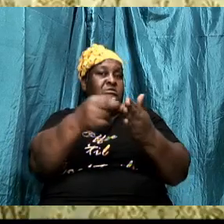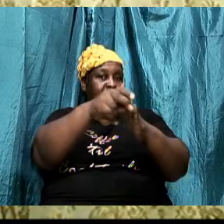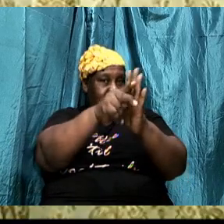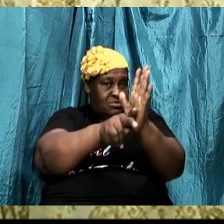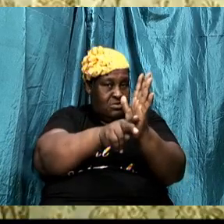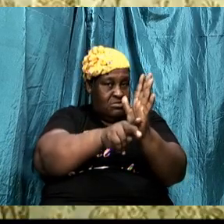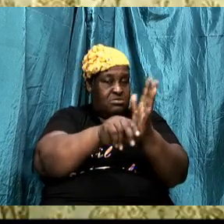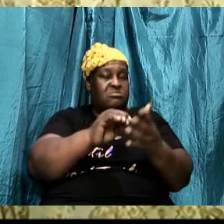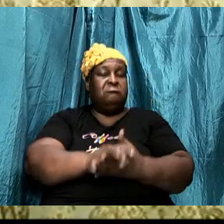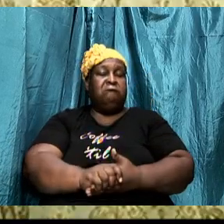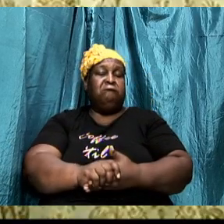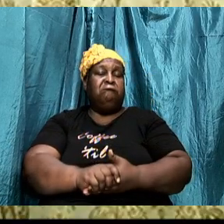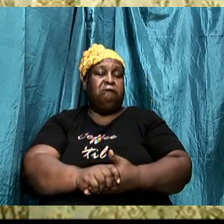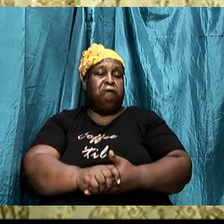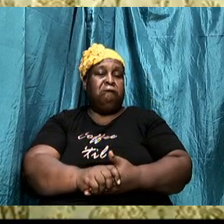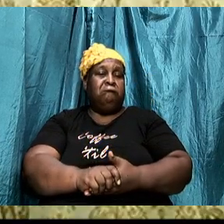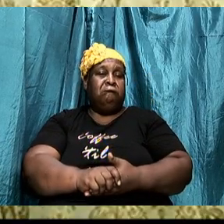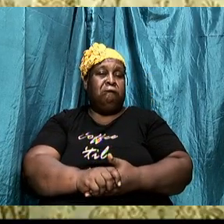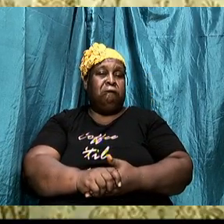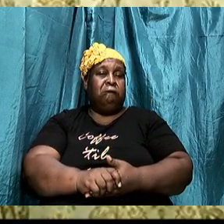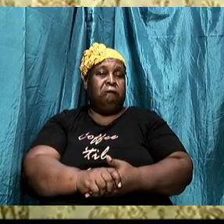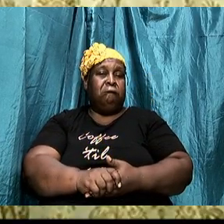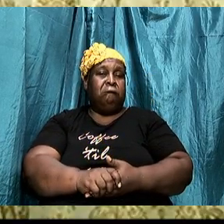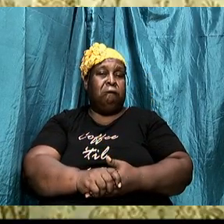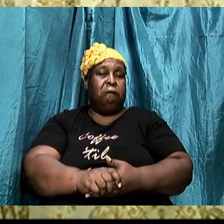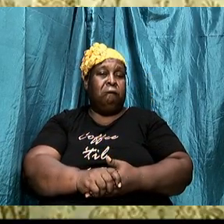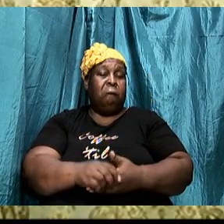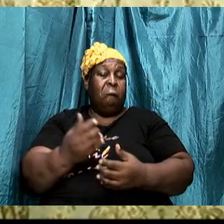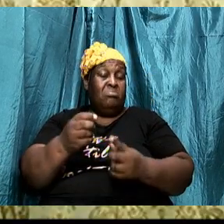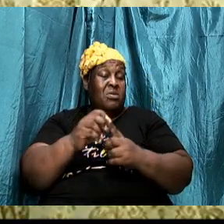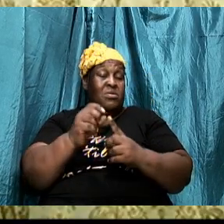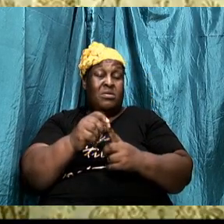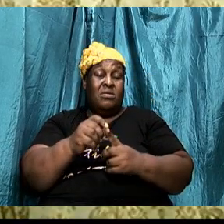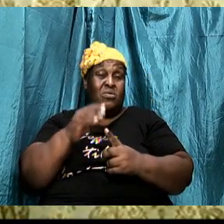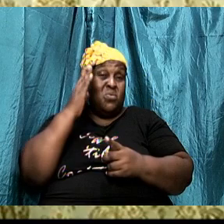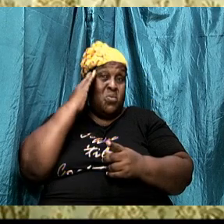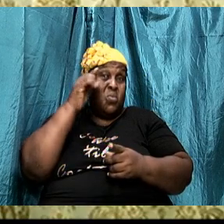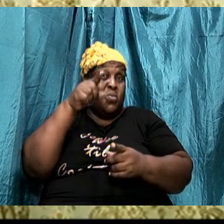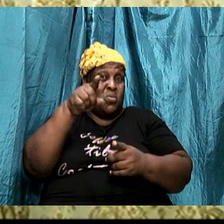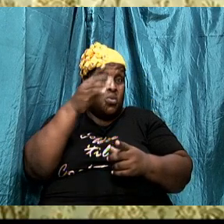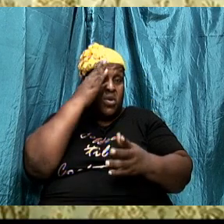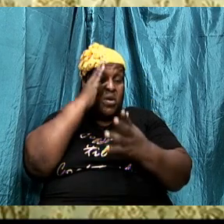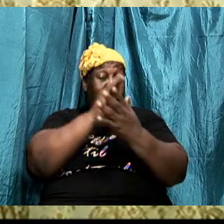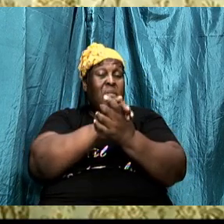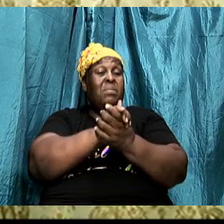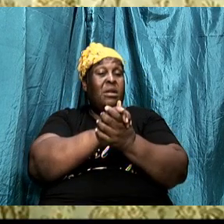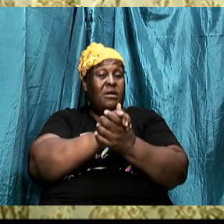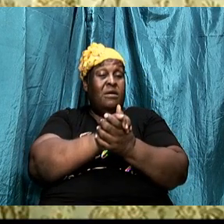other words if you know your belief if you know what you are about